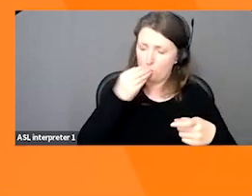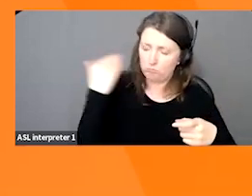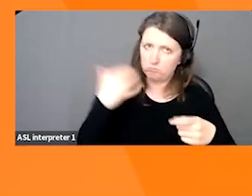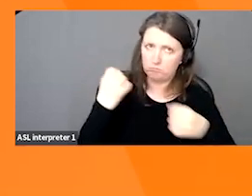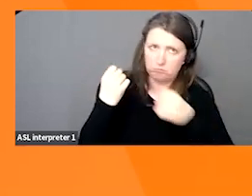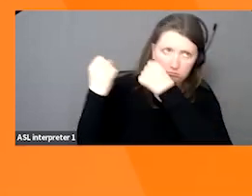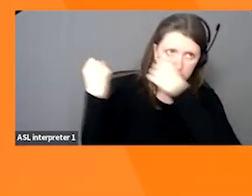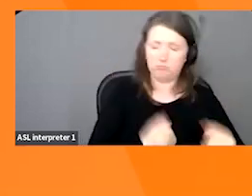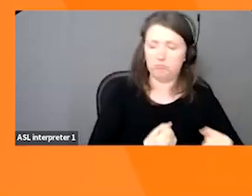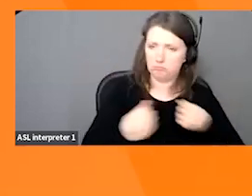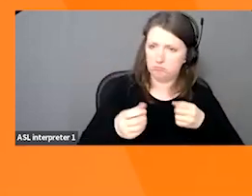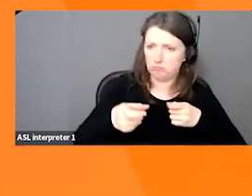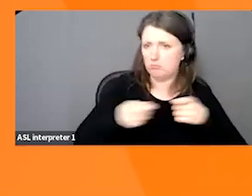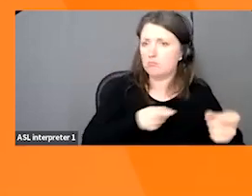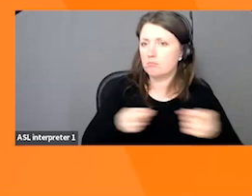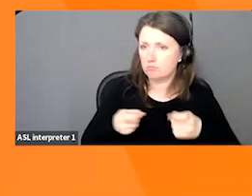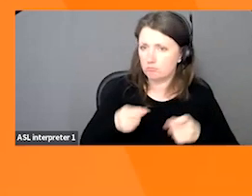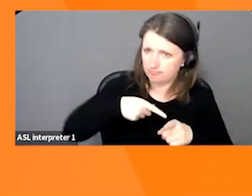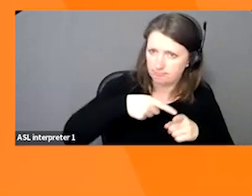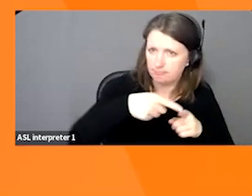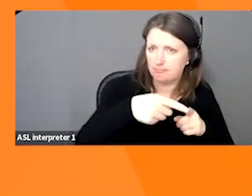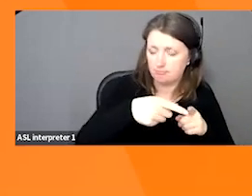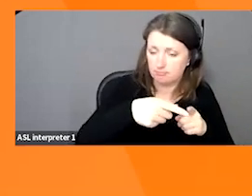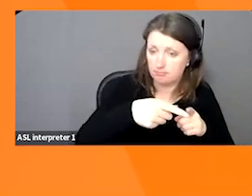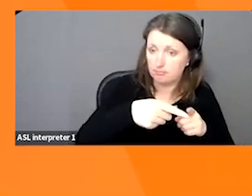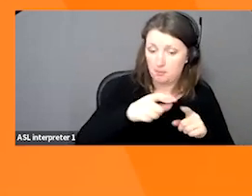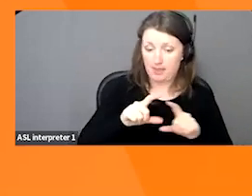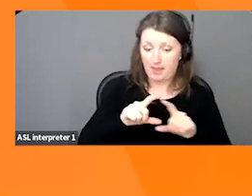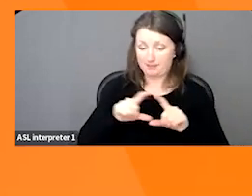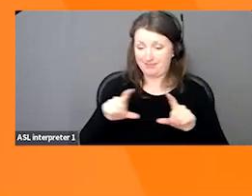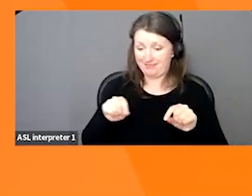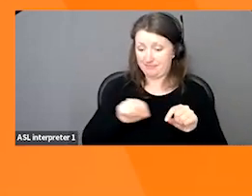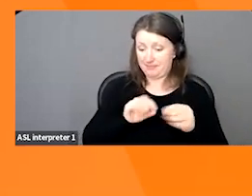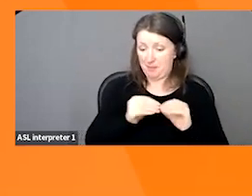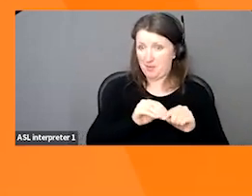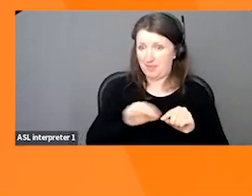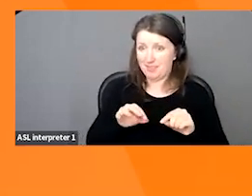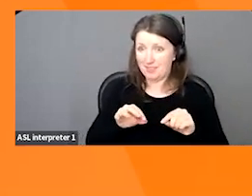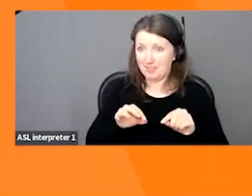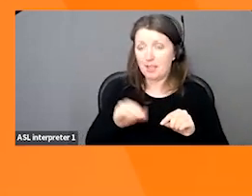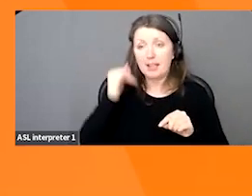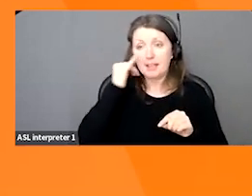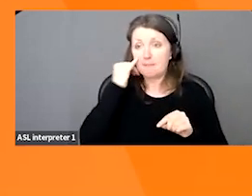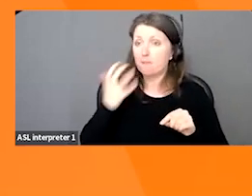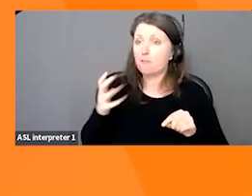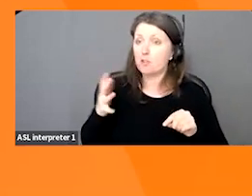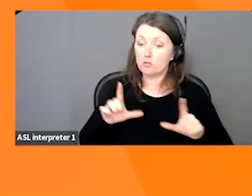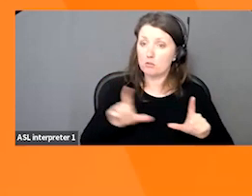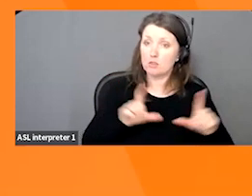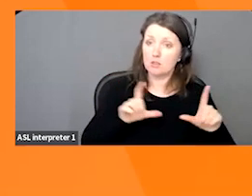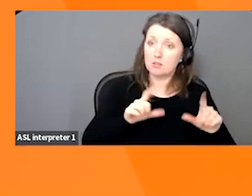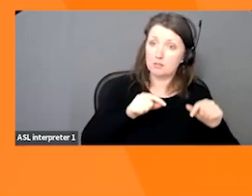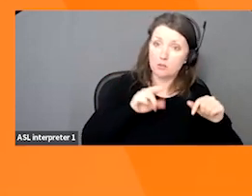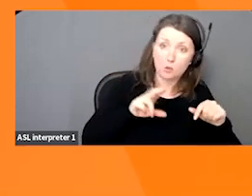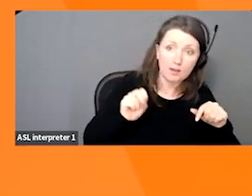But that barcode, if that G, if it's licensed either in Canada and the US is usable